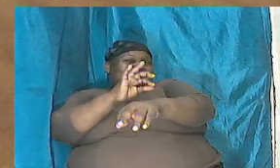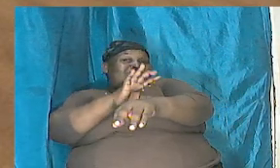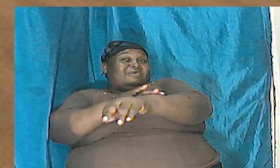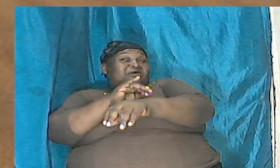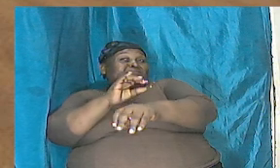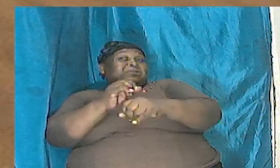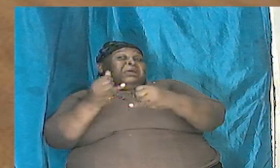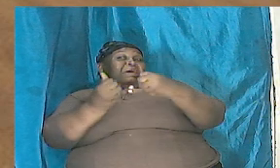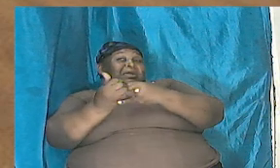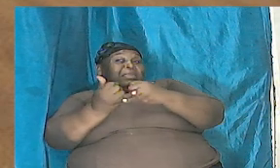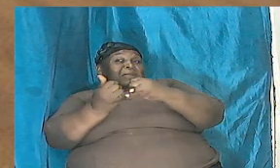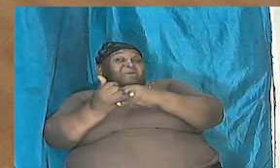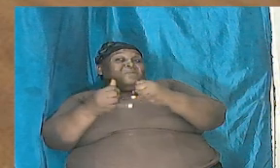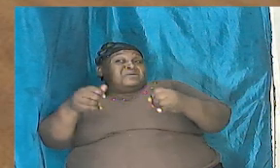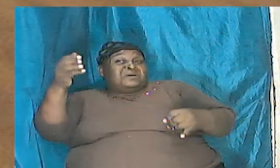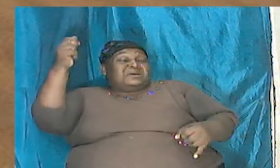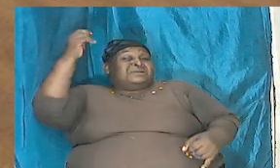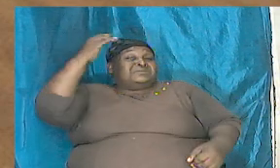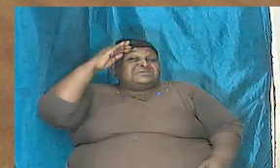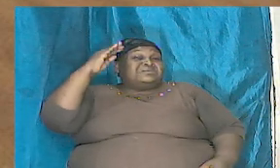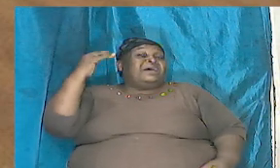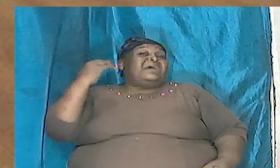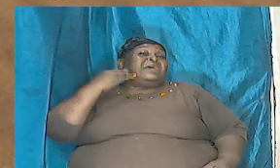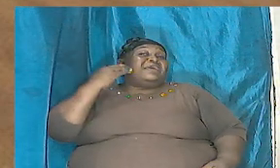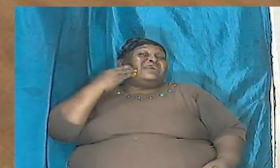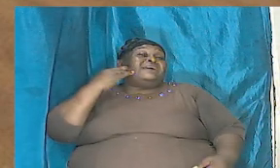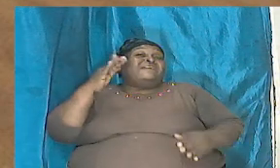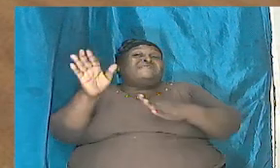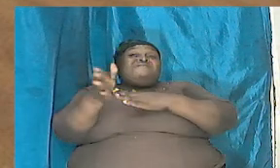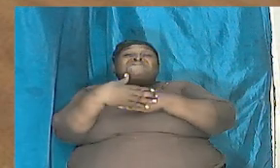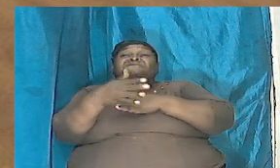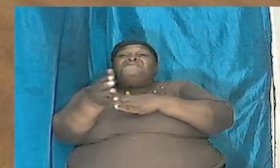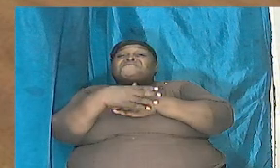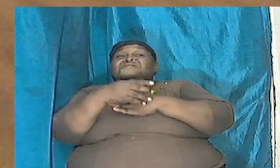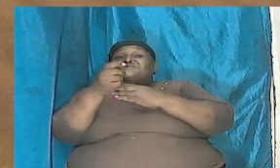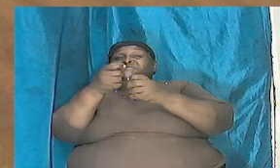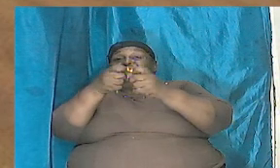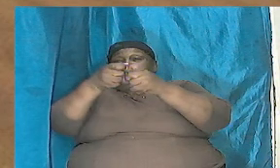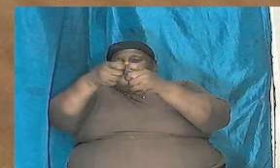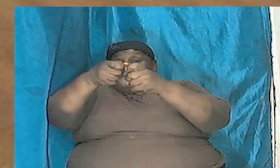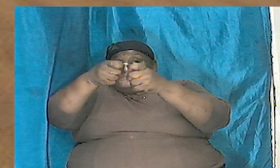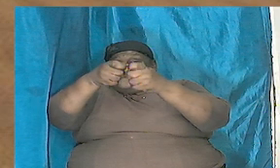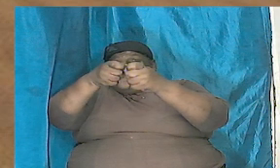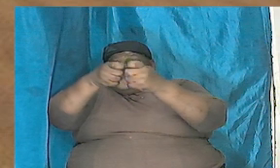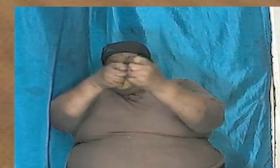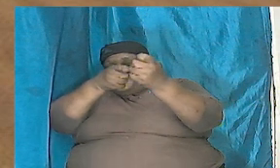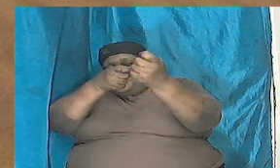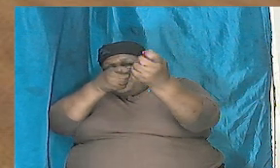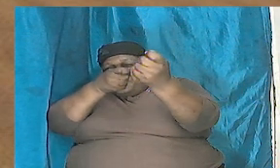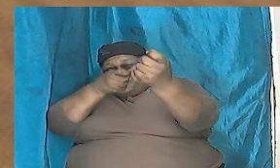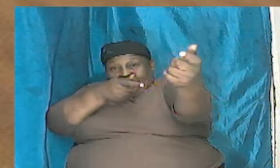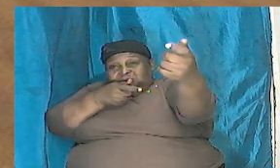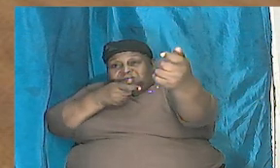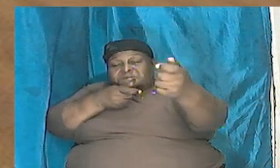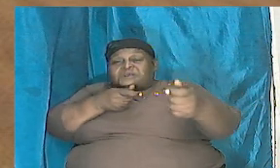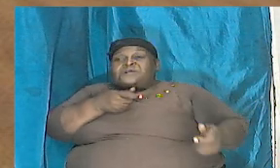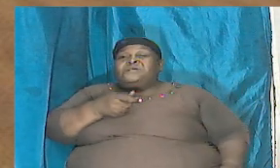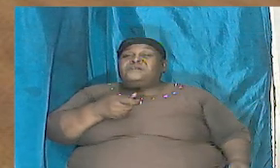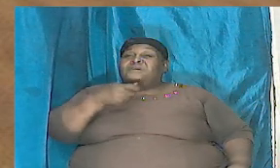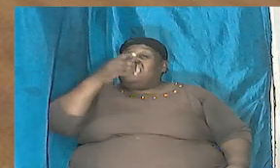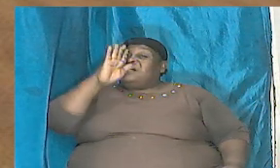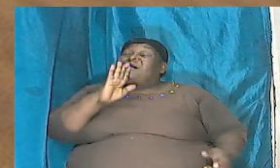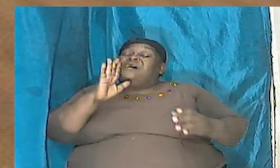or his head with fish spears in other words God is rhetorically